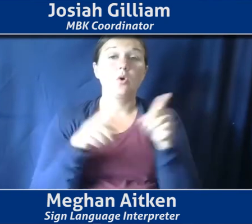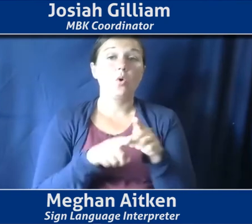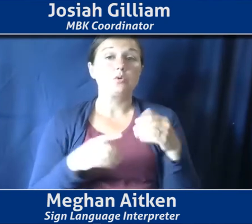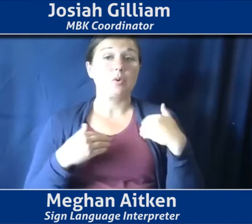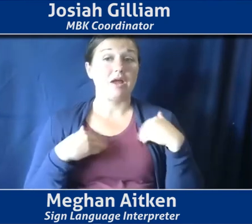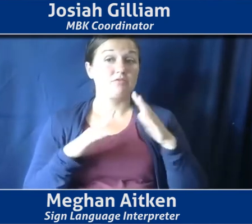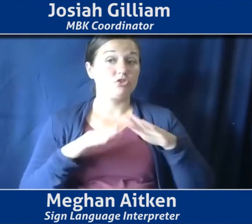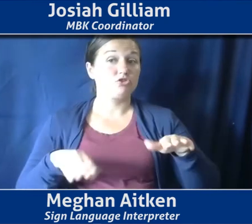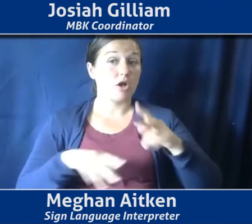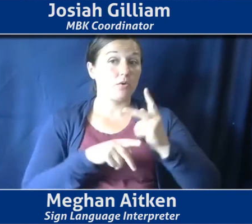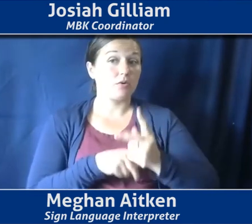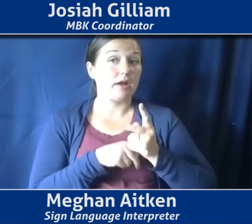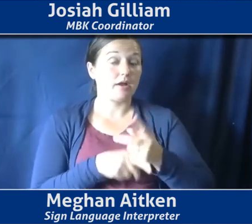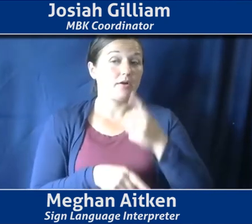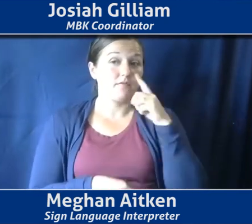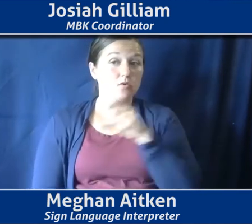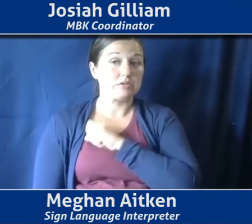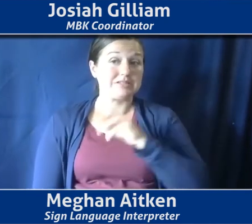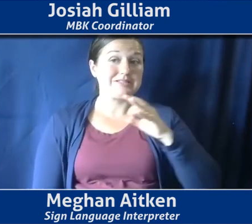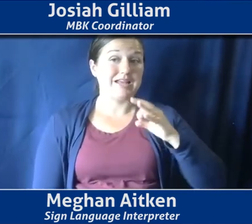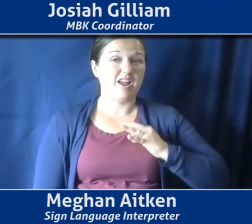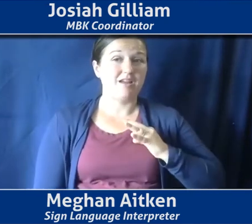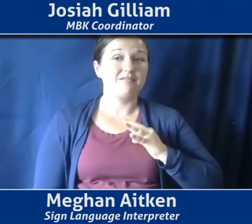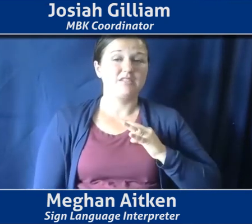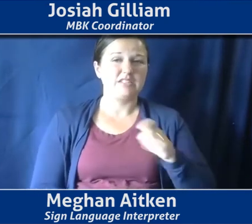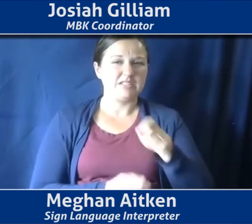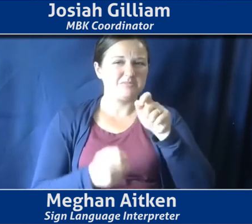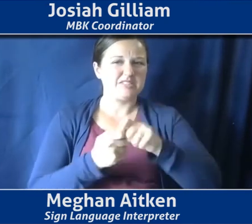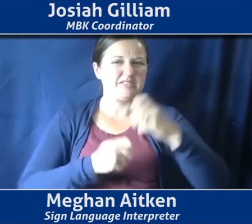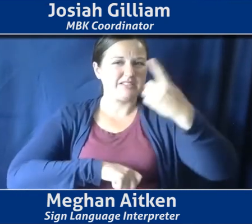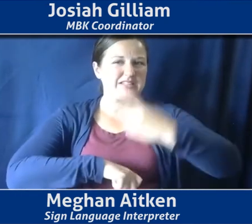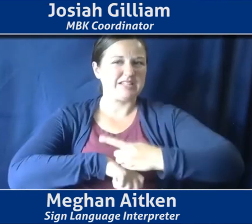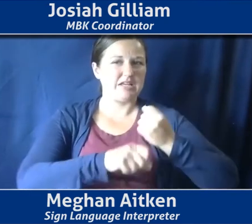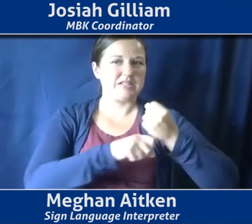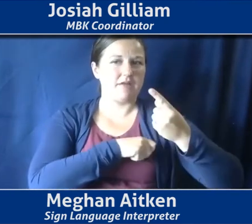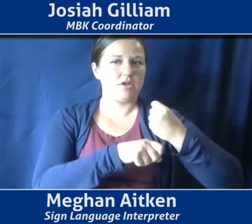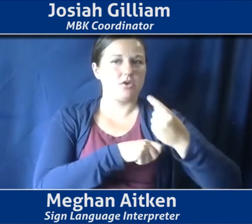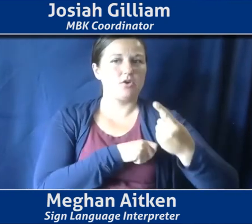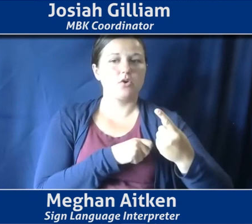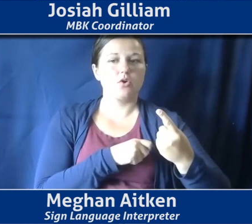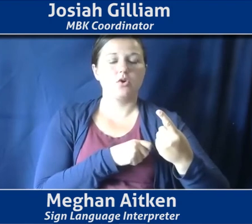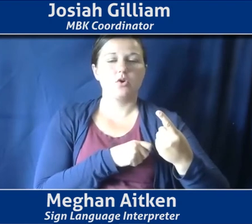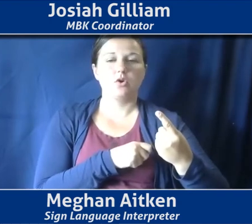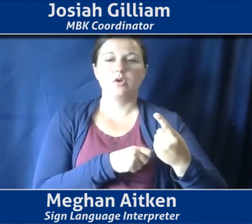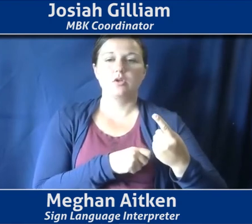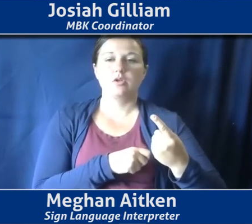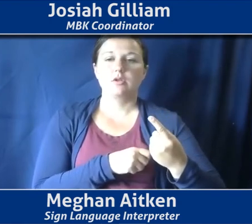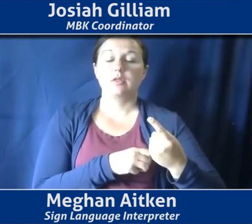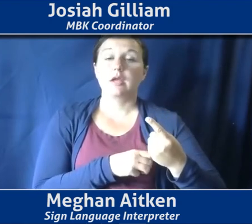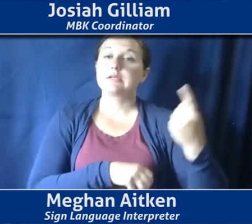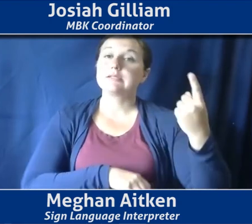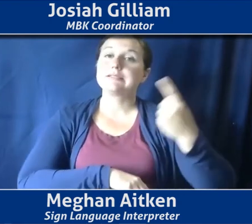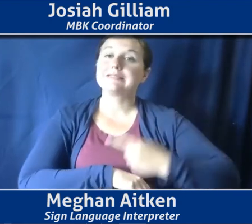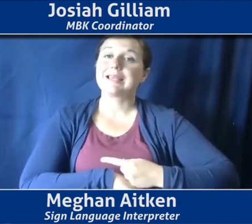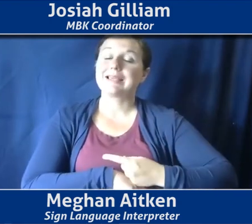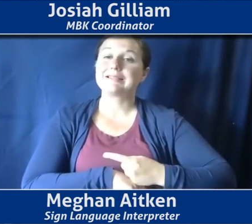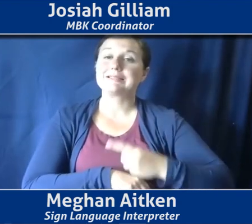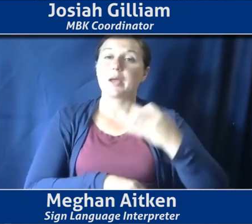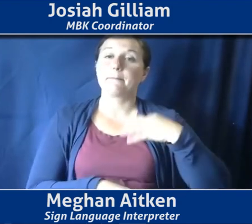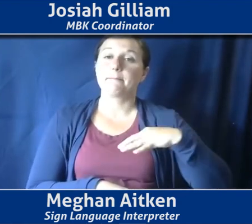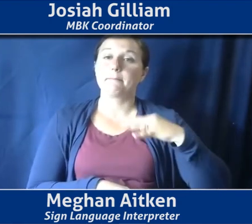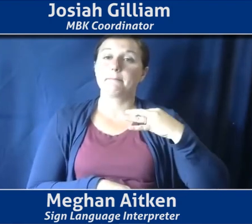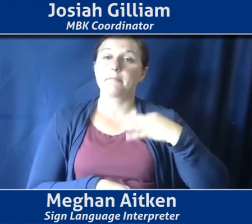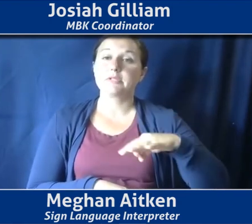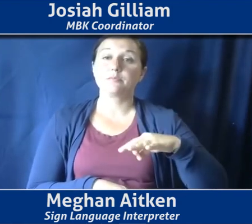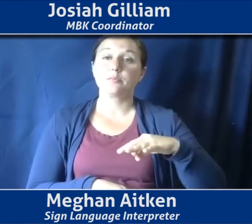um, for our staff on specific days during the year, um, days that the Pittsburgh public schools are closed, but that we're open for normal kind of